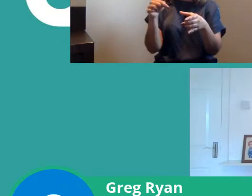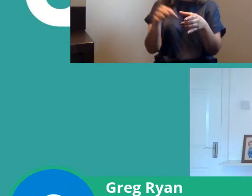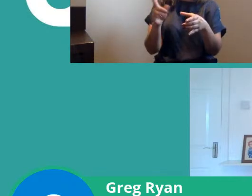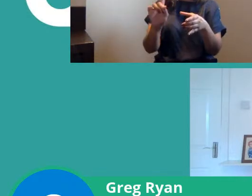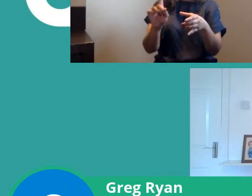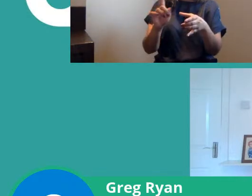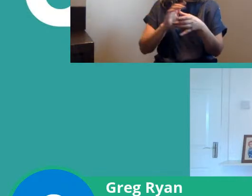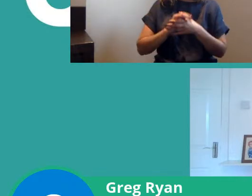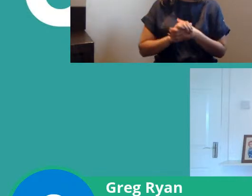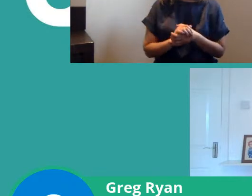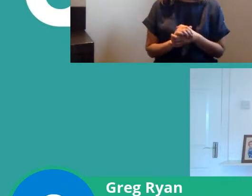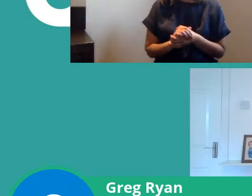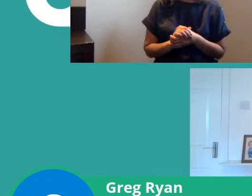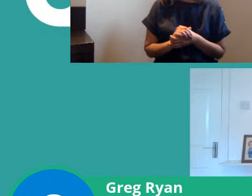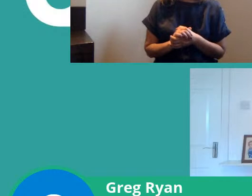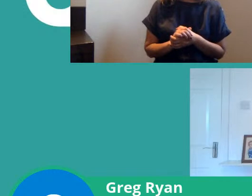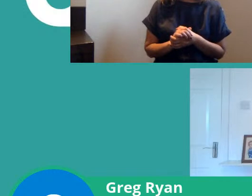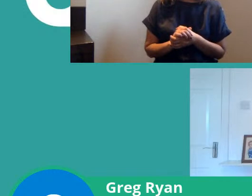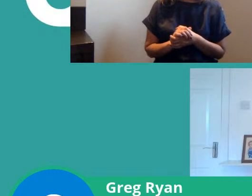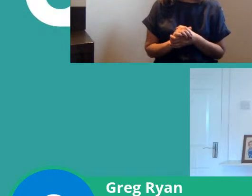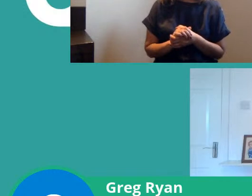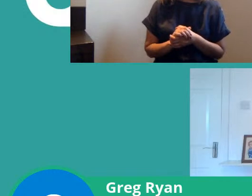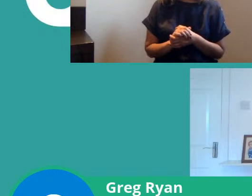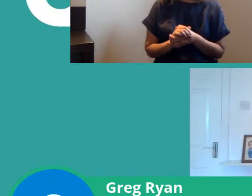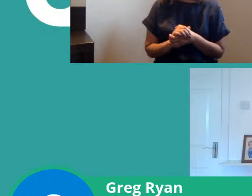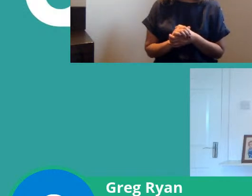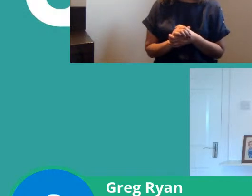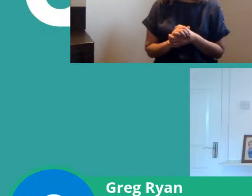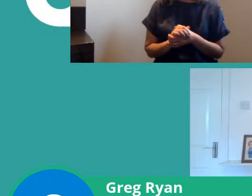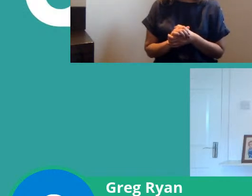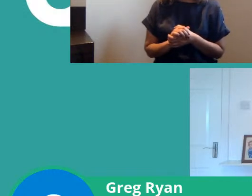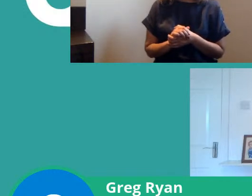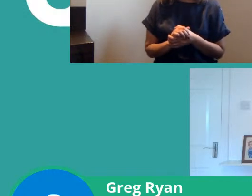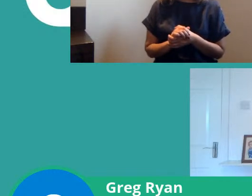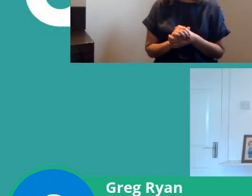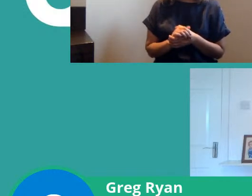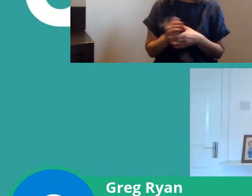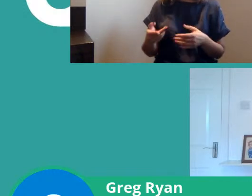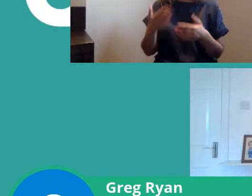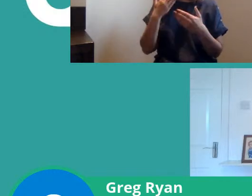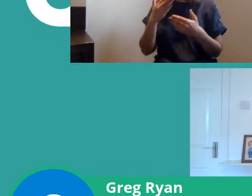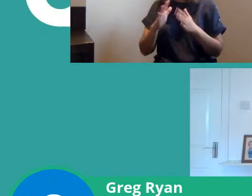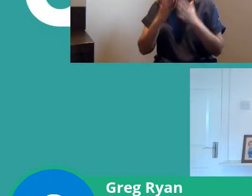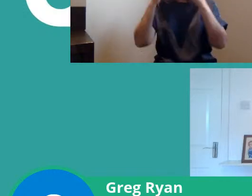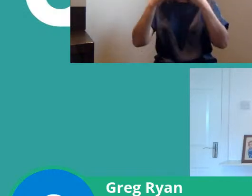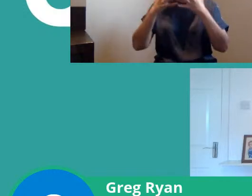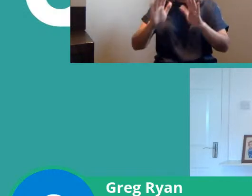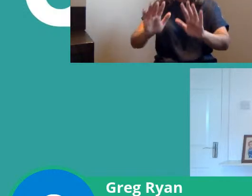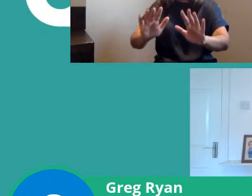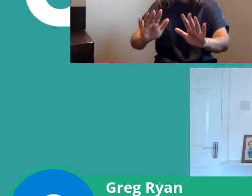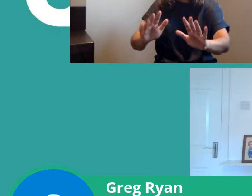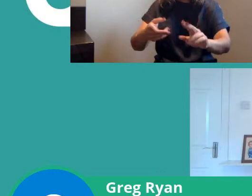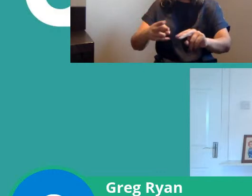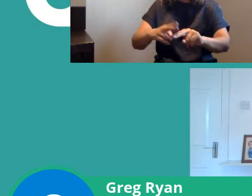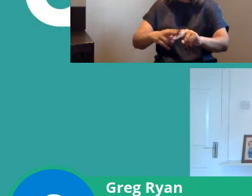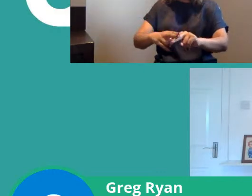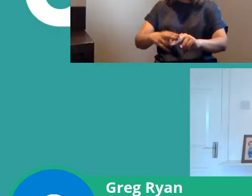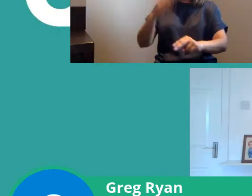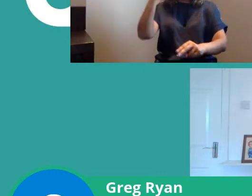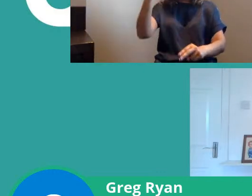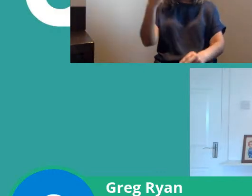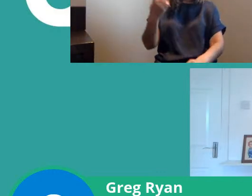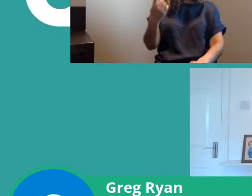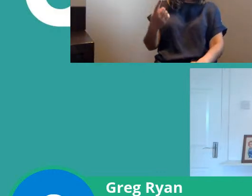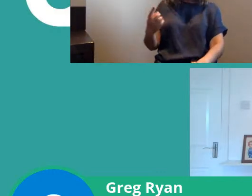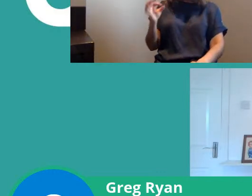that don't kind of don't worry too much like if say you don't know anyone else in your